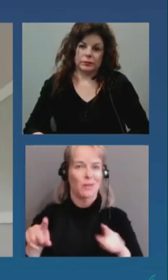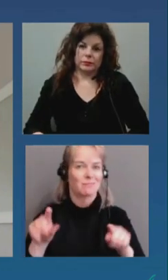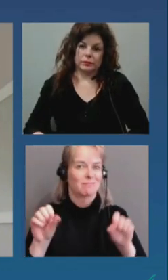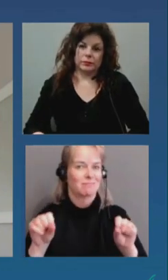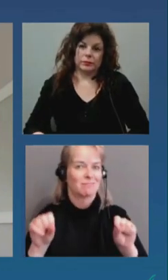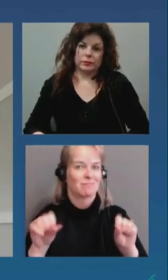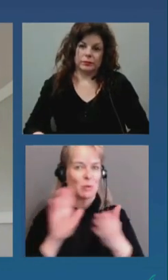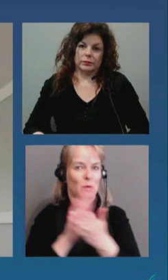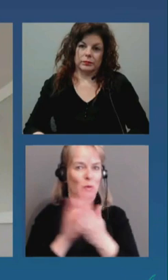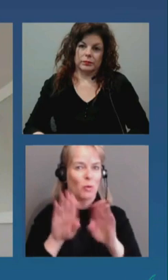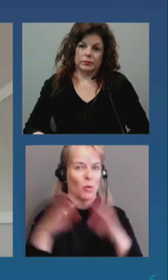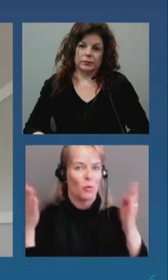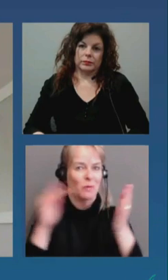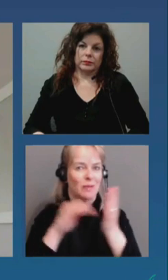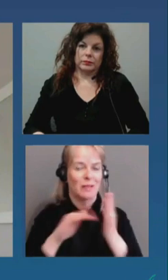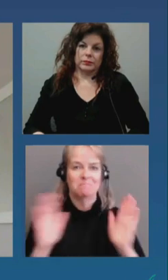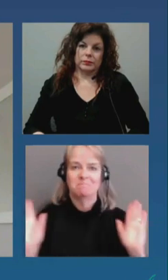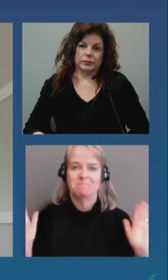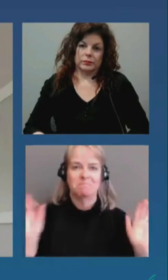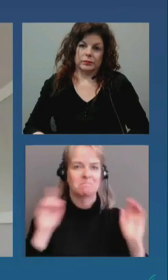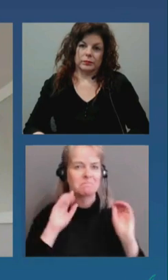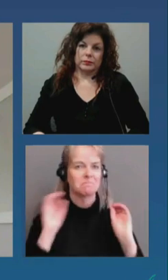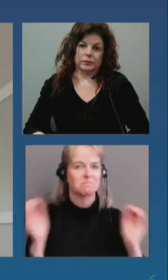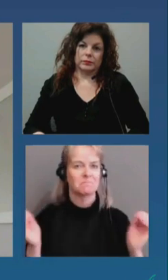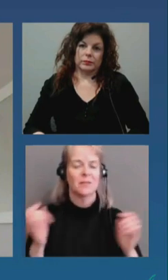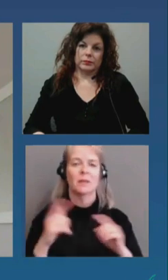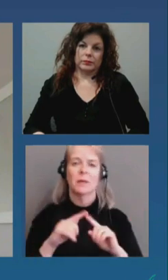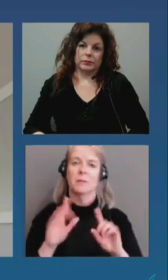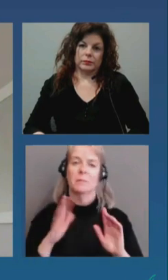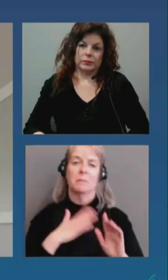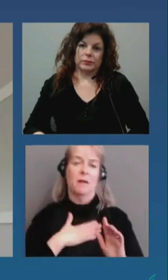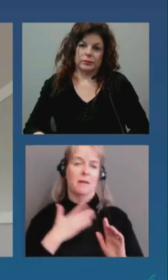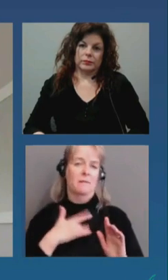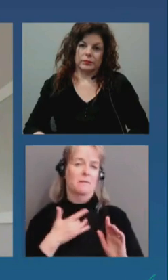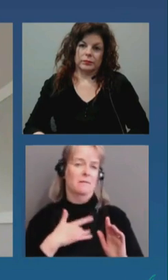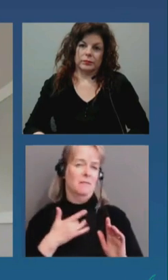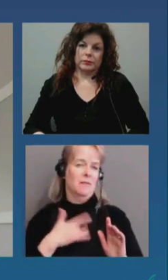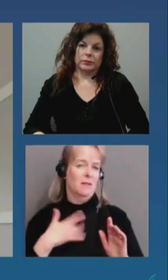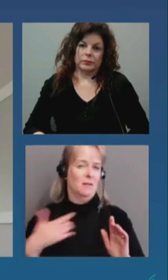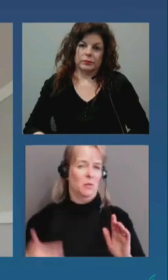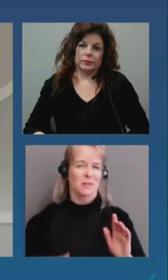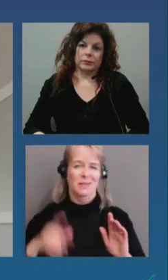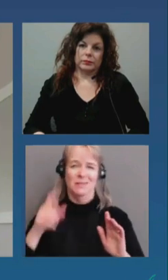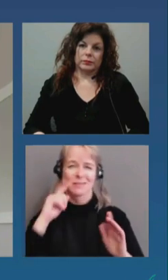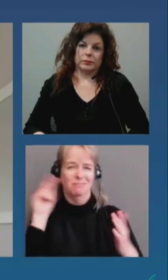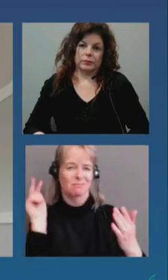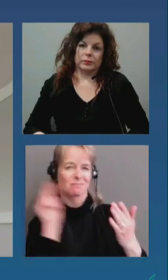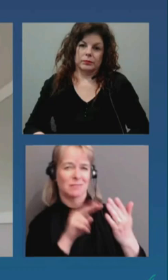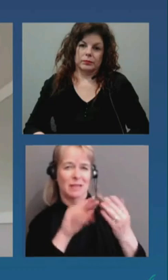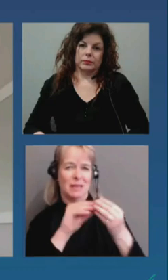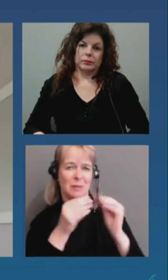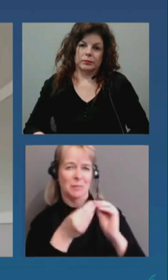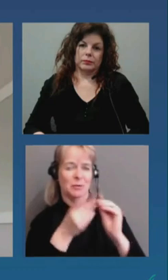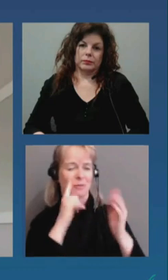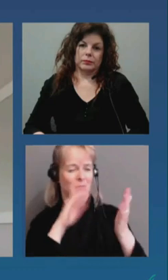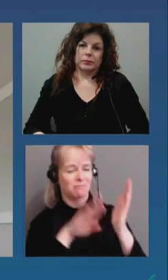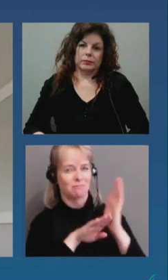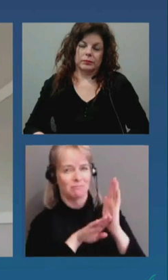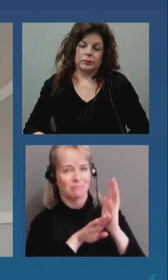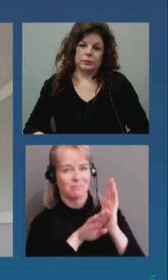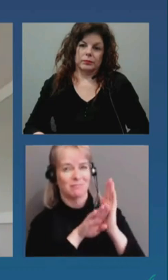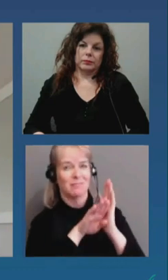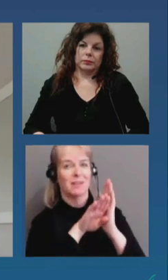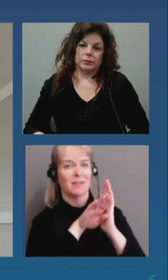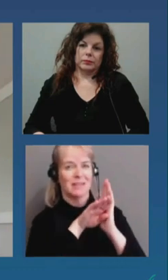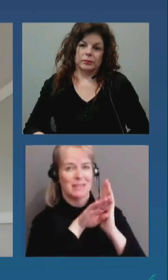my sense is we need to clearly see that the curve has turned and that we're bringing the level of covid back